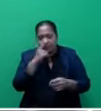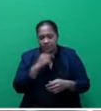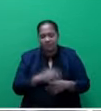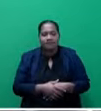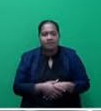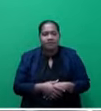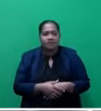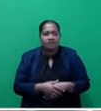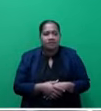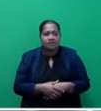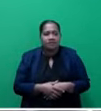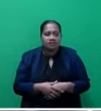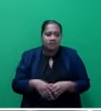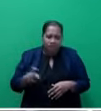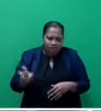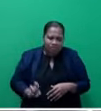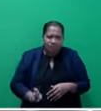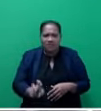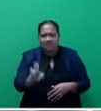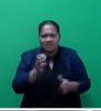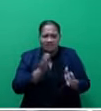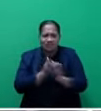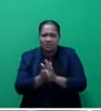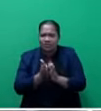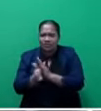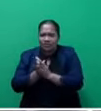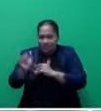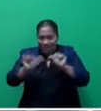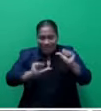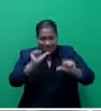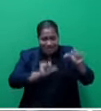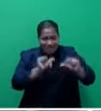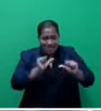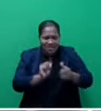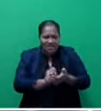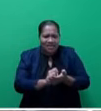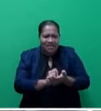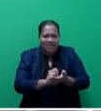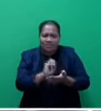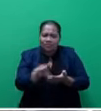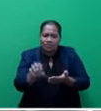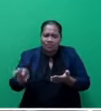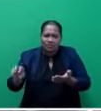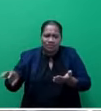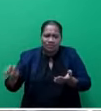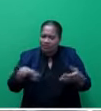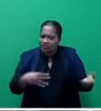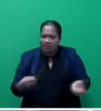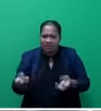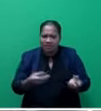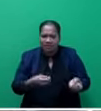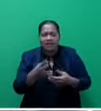travellers, as well as civil servants, and volunteers involved in damage assessments, and distribution of relief supplies, and the members of civil